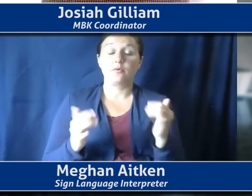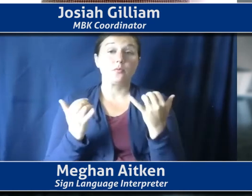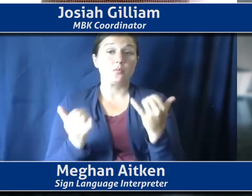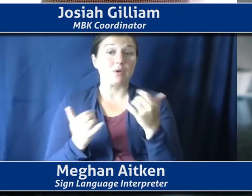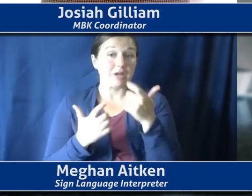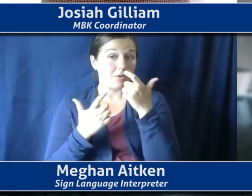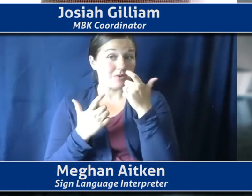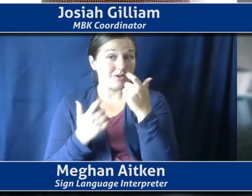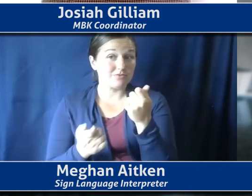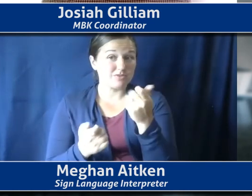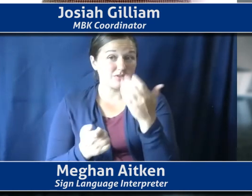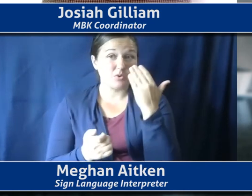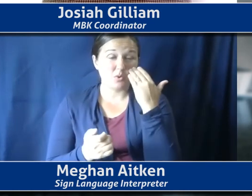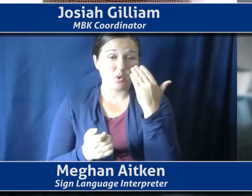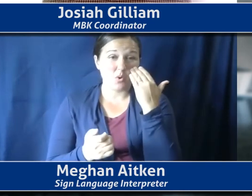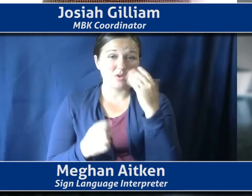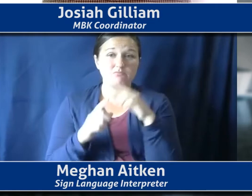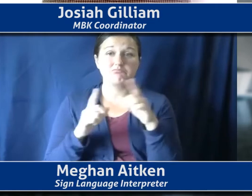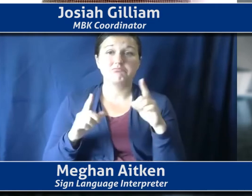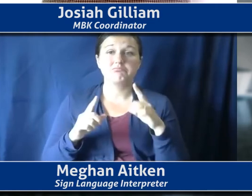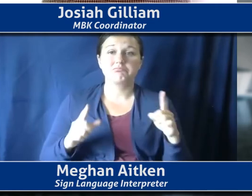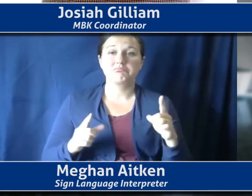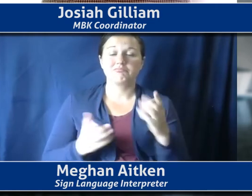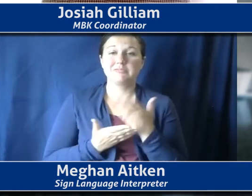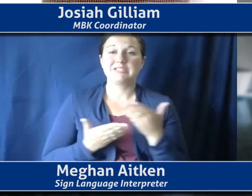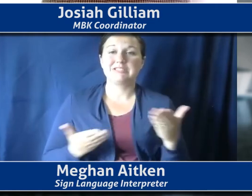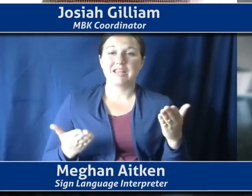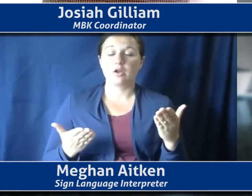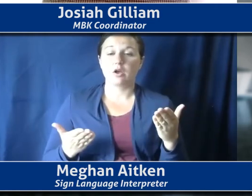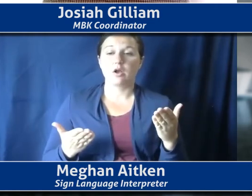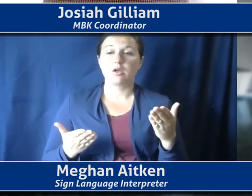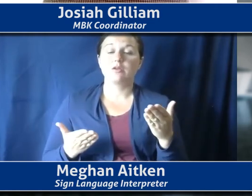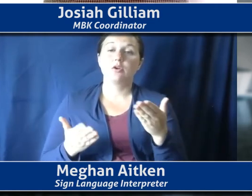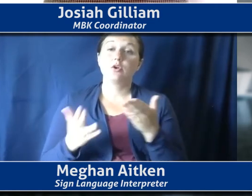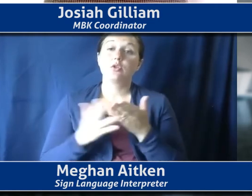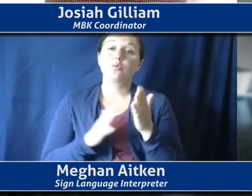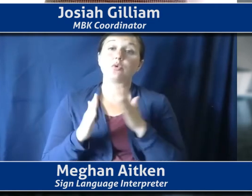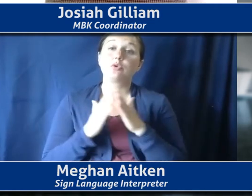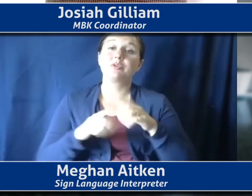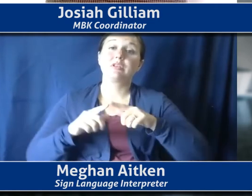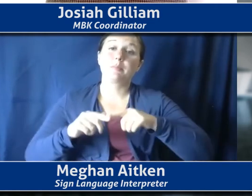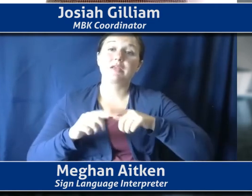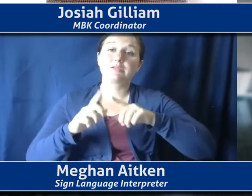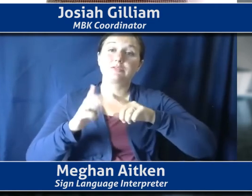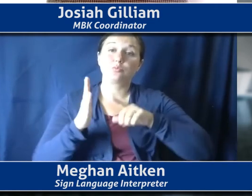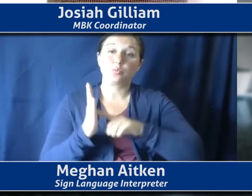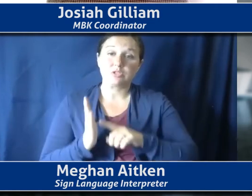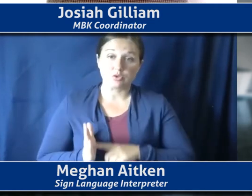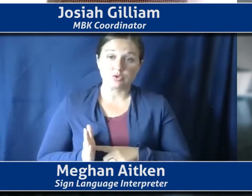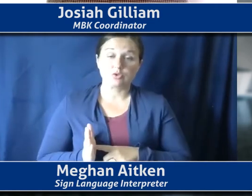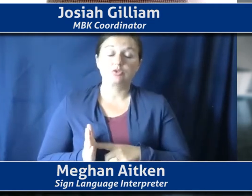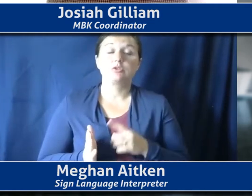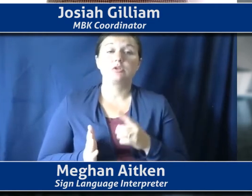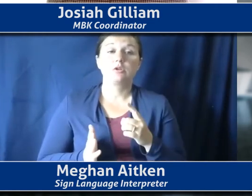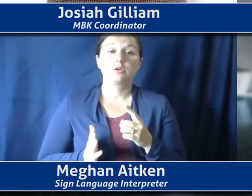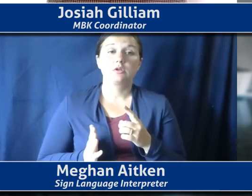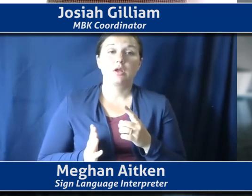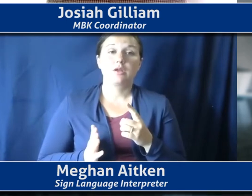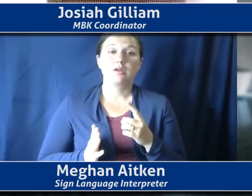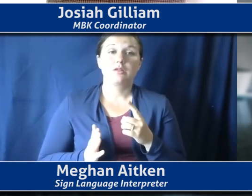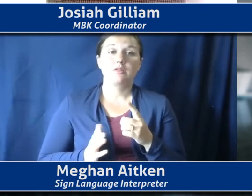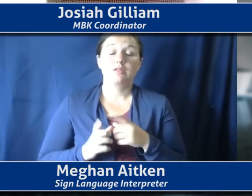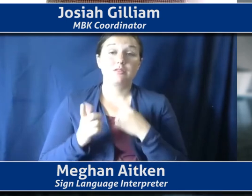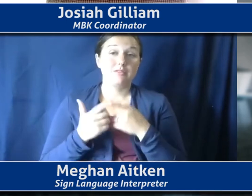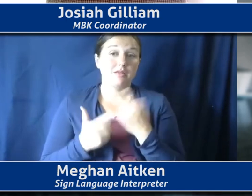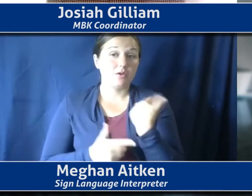qualitative data through community-based participatory research to then use that data to identify the patterns that are most relevant to our